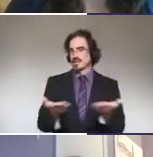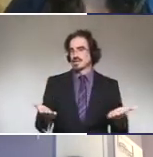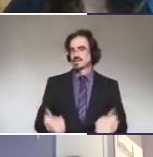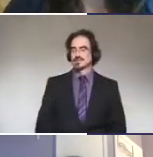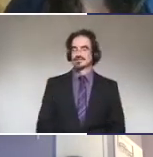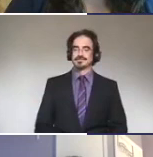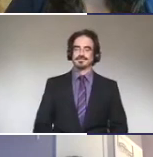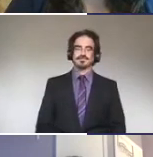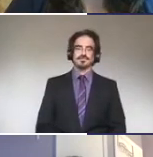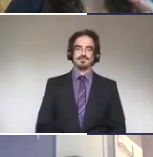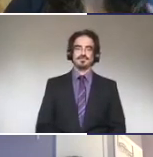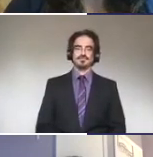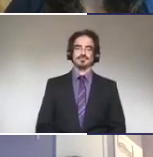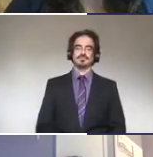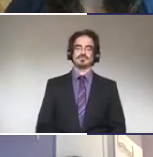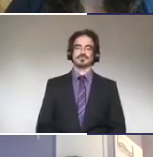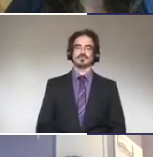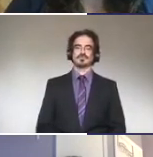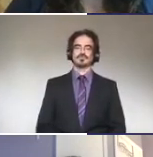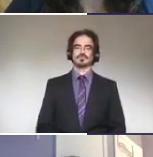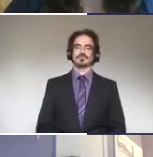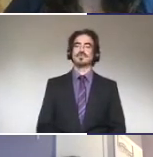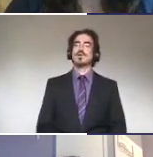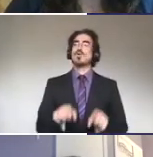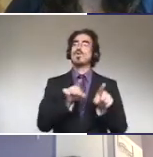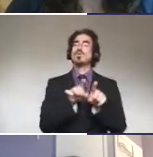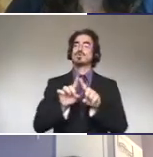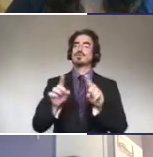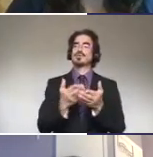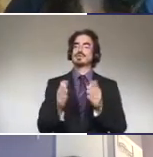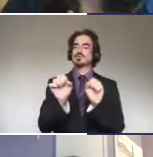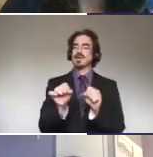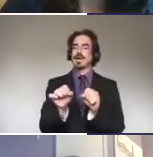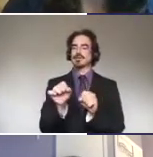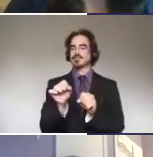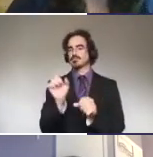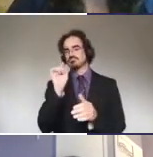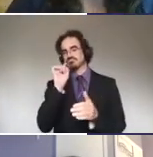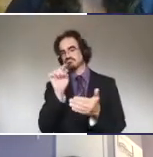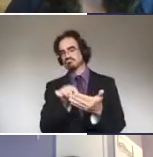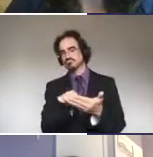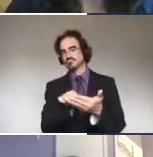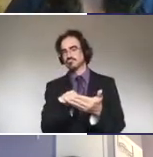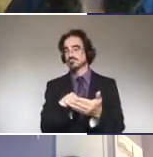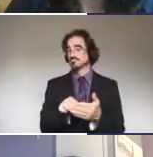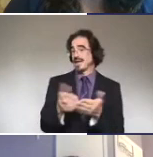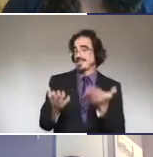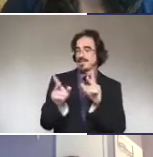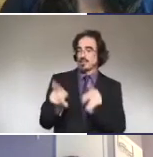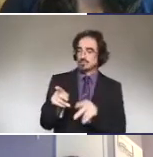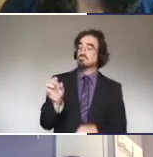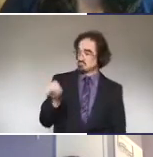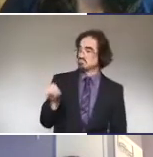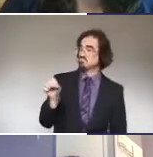We mentioned that if you, things that you can watch for, because again, some people will say they understand, but they don't. And you can